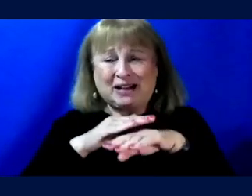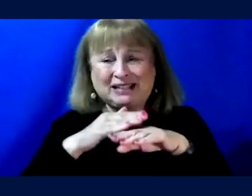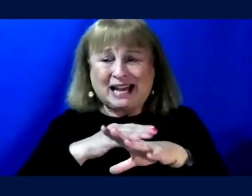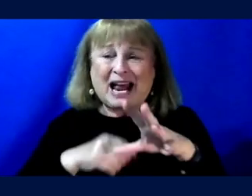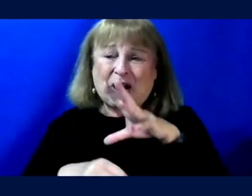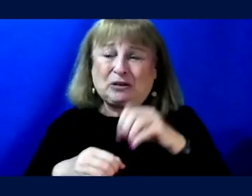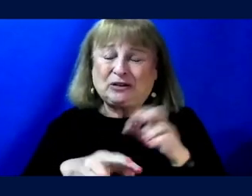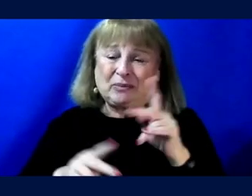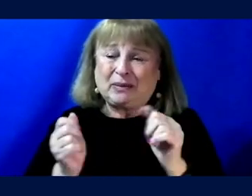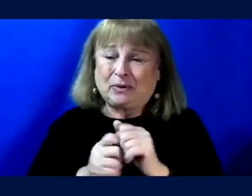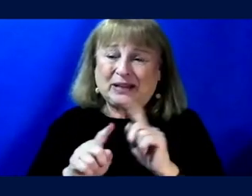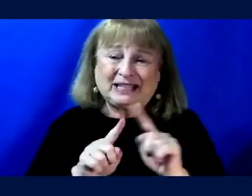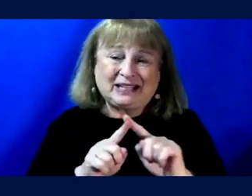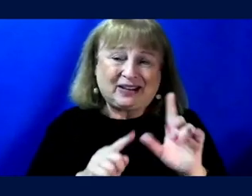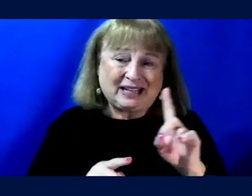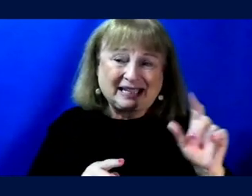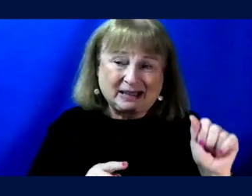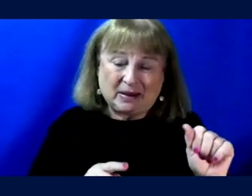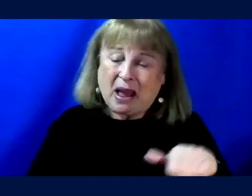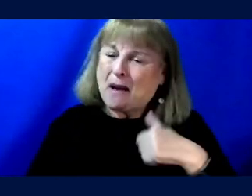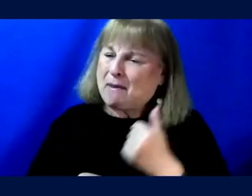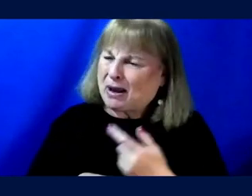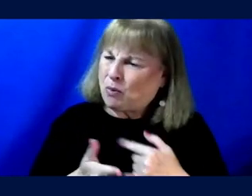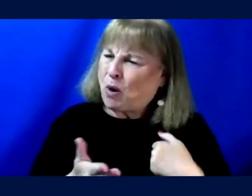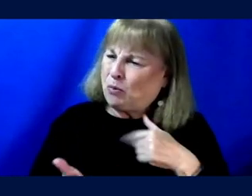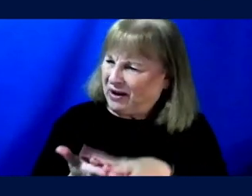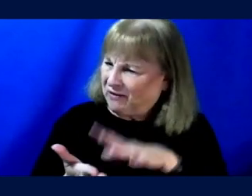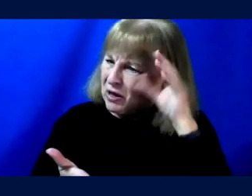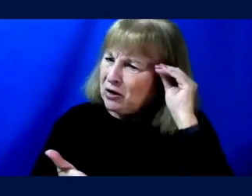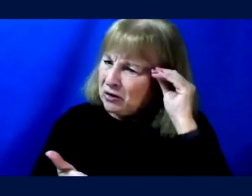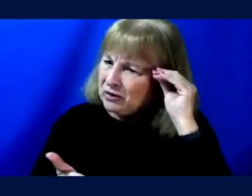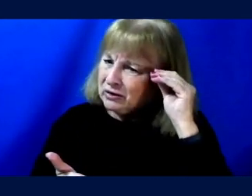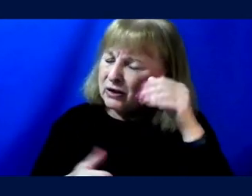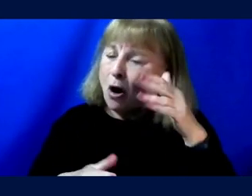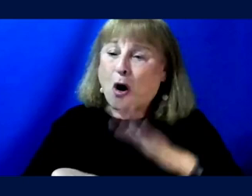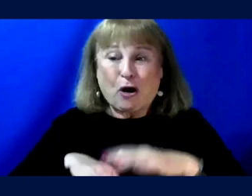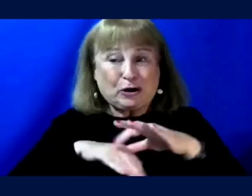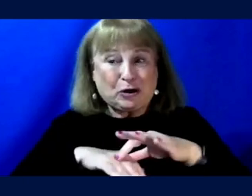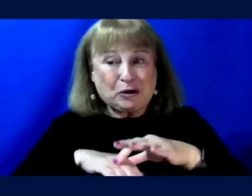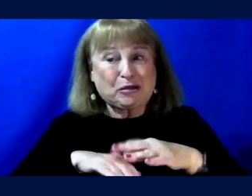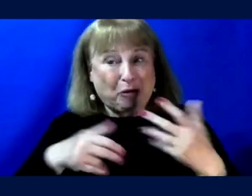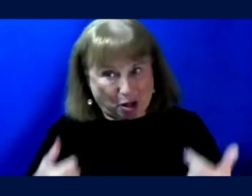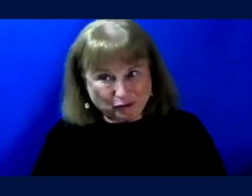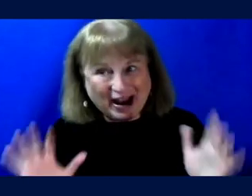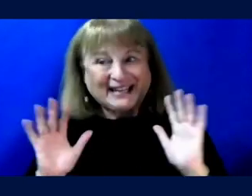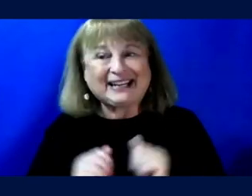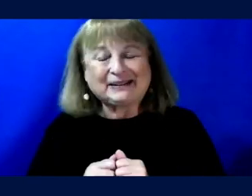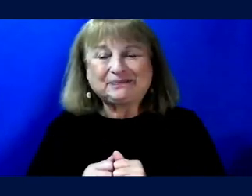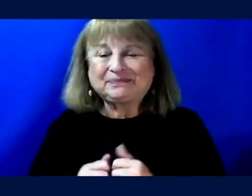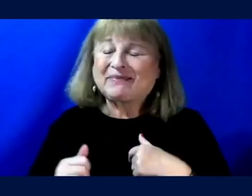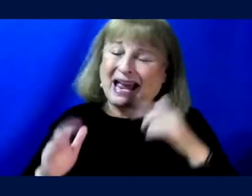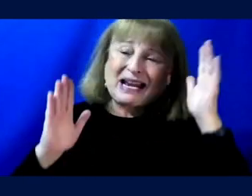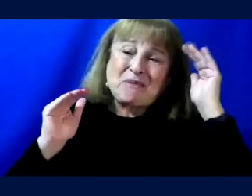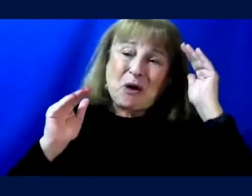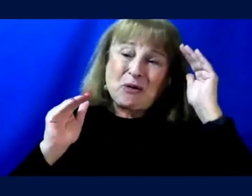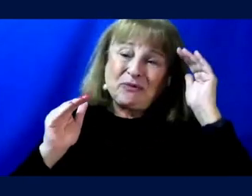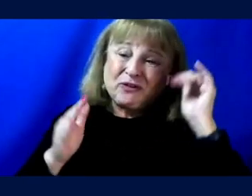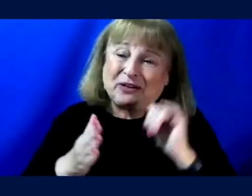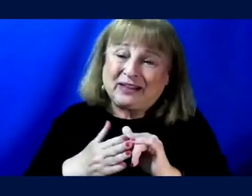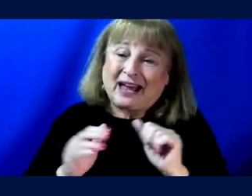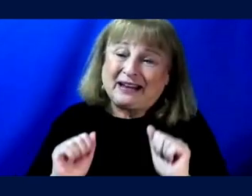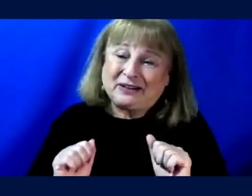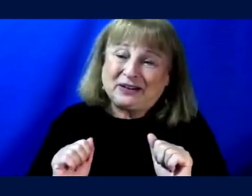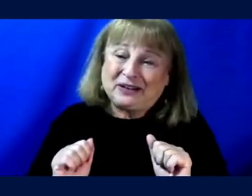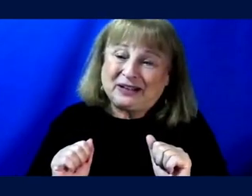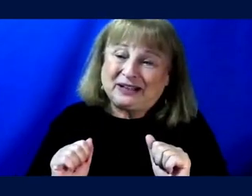inclusive of people with disabilities based on what we have learned on earth already. And, and I am hopeful that that could,